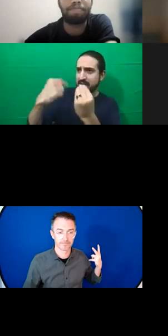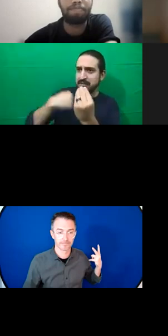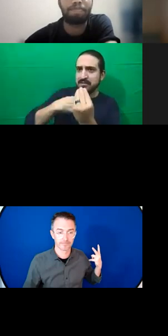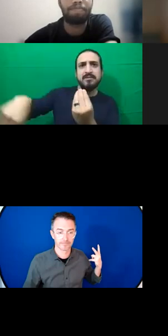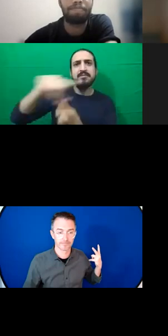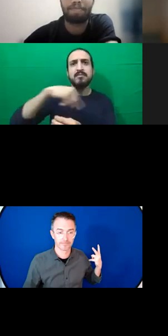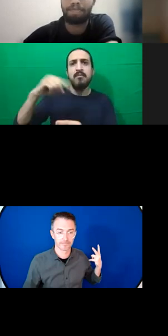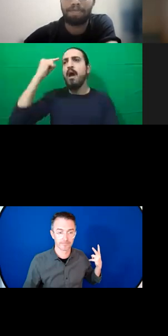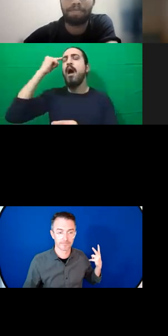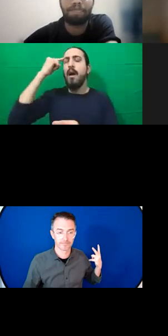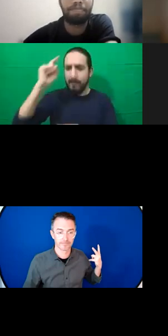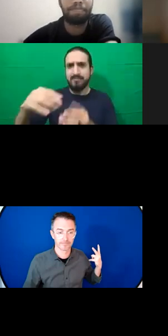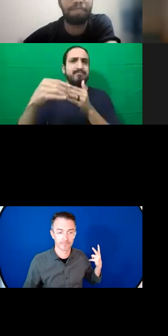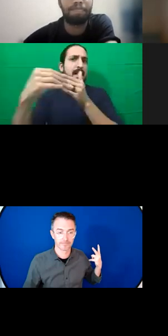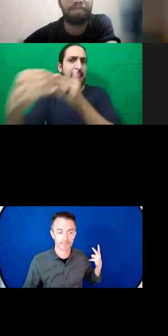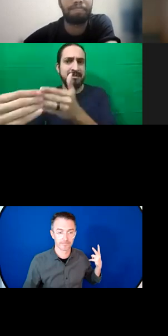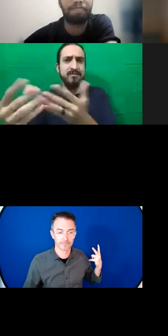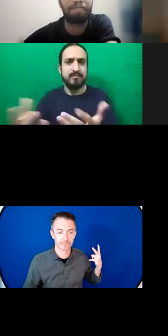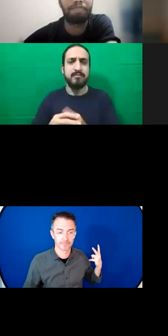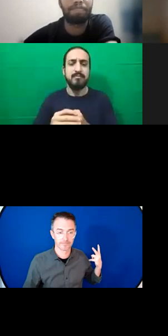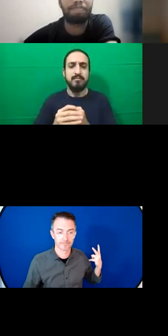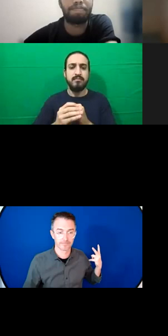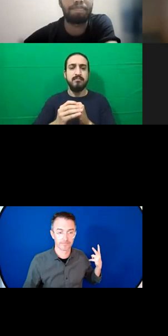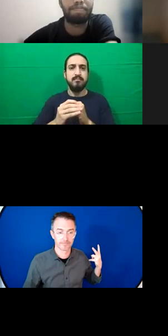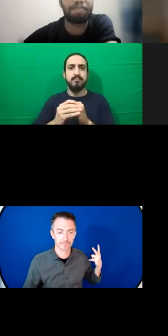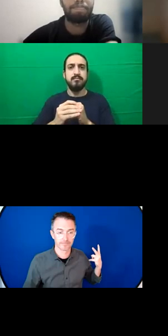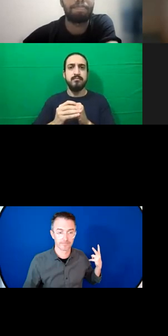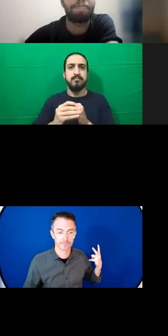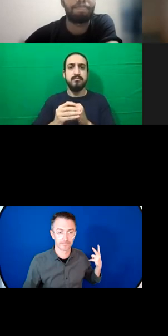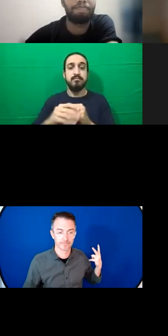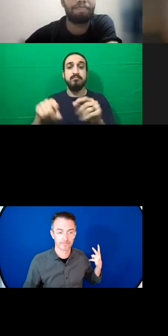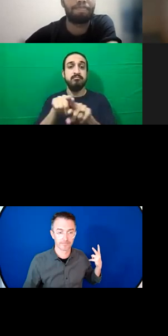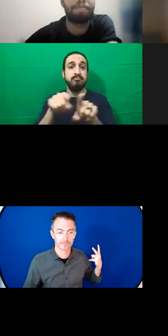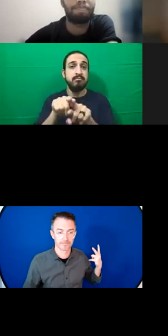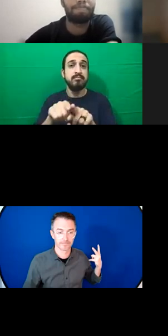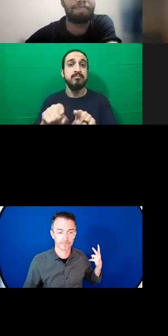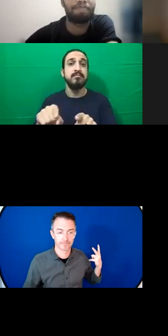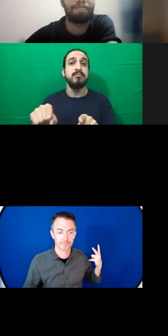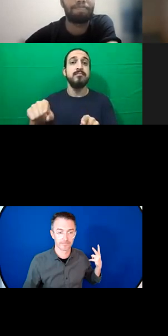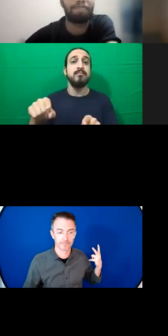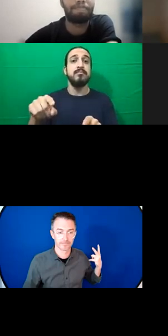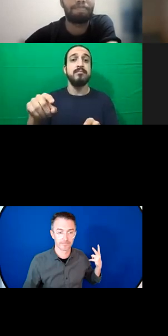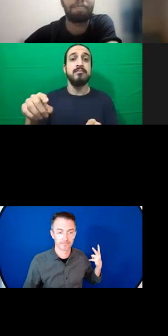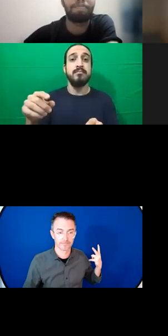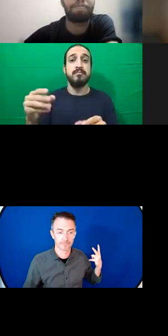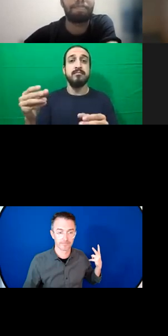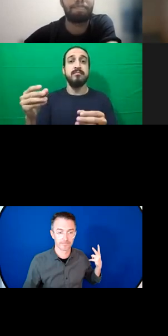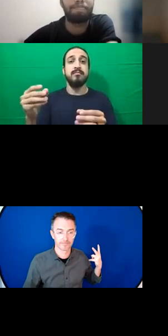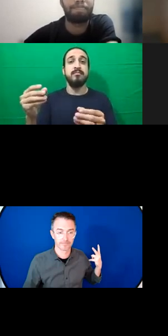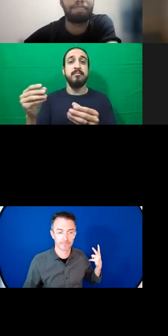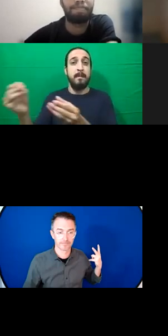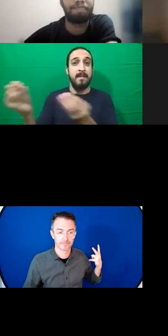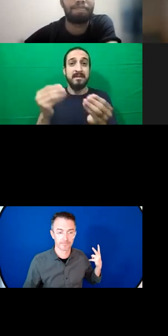responding to climate disasters is the responsibility of ministries of the environment or disaster risk management, but these